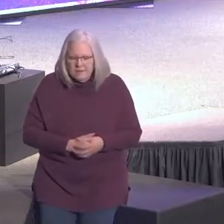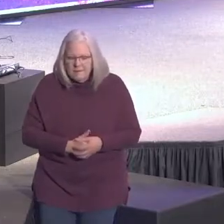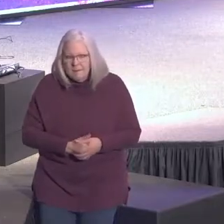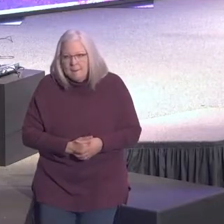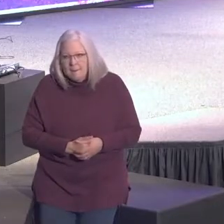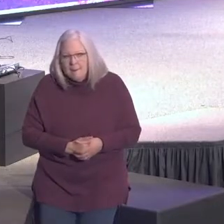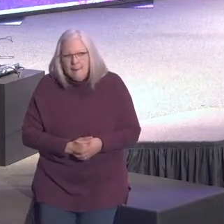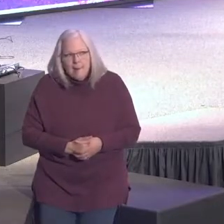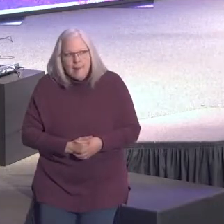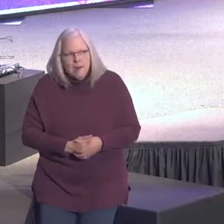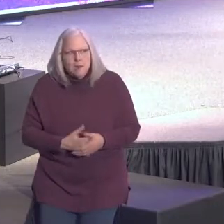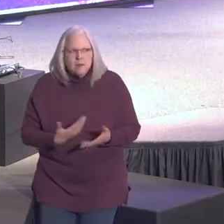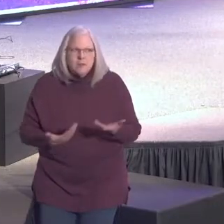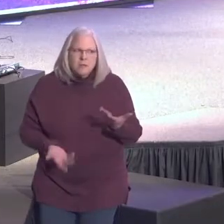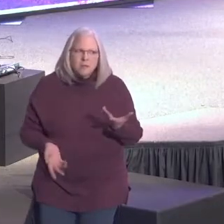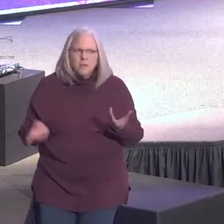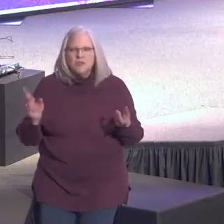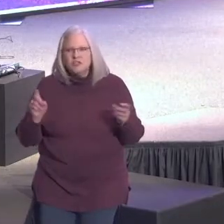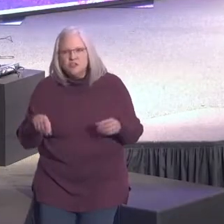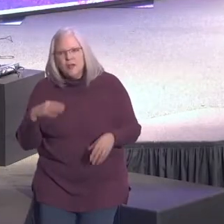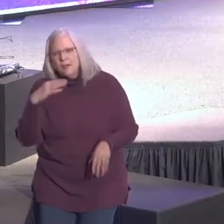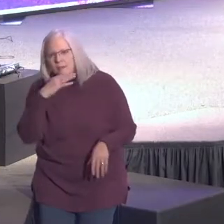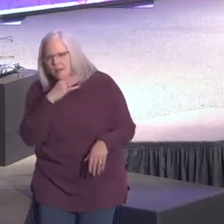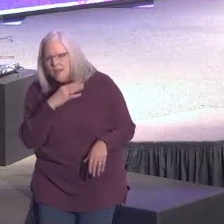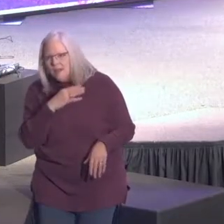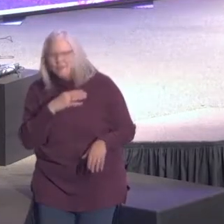are going to let me know what I'm supposed to do?